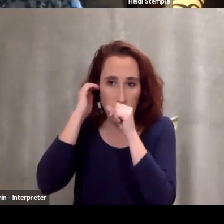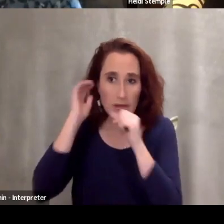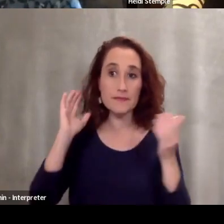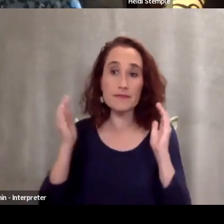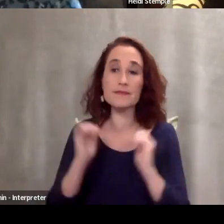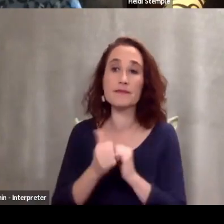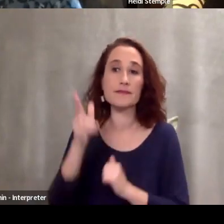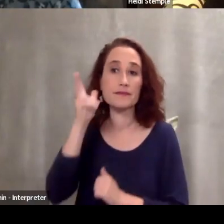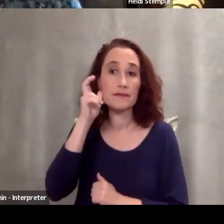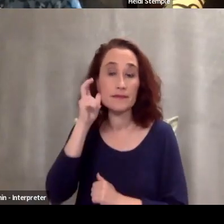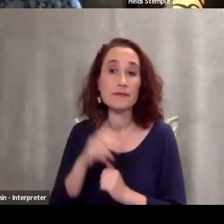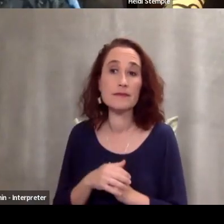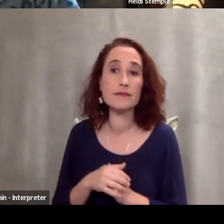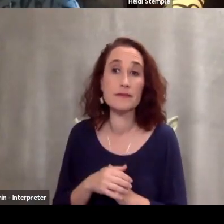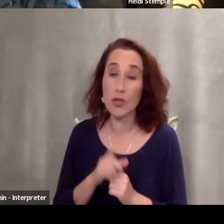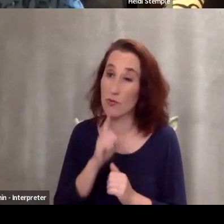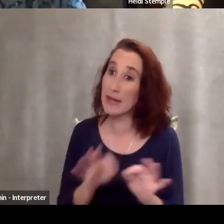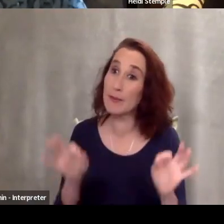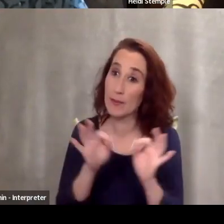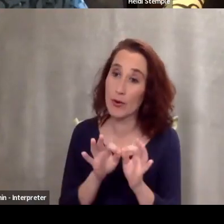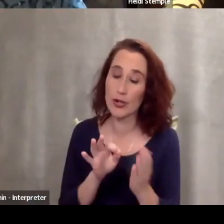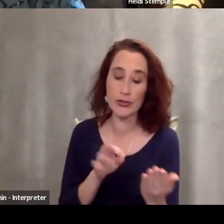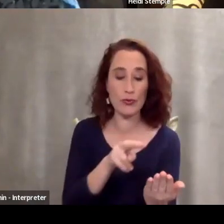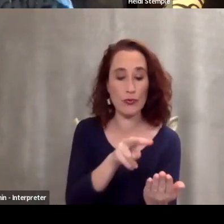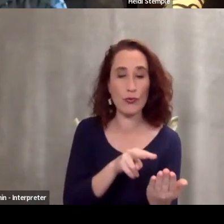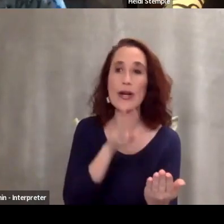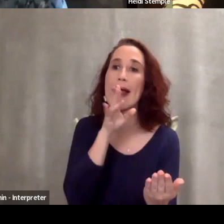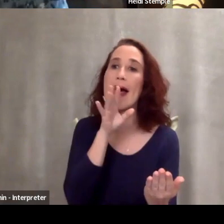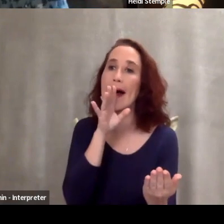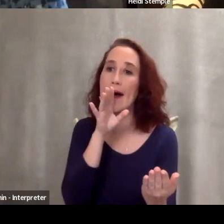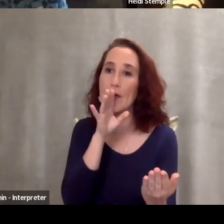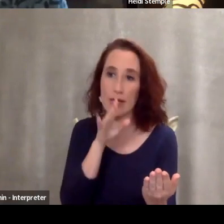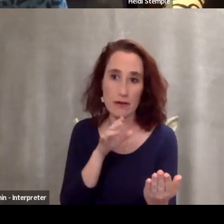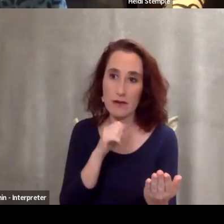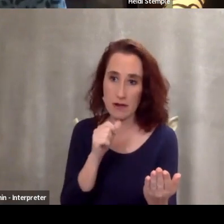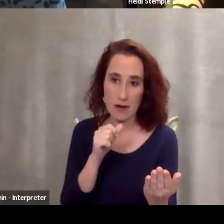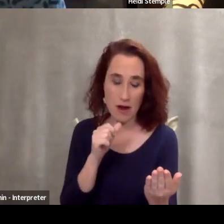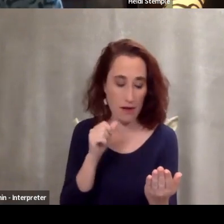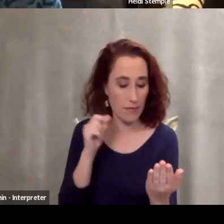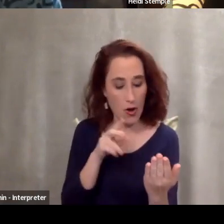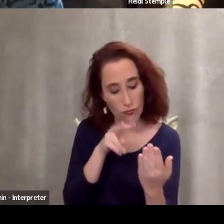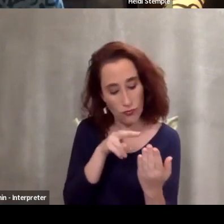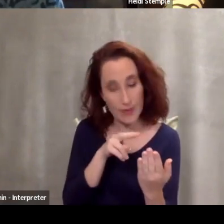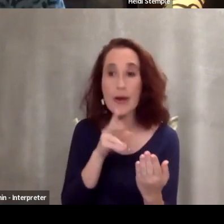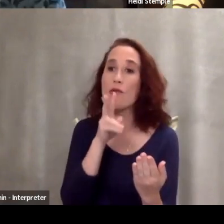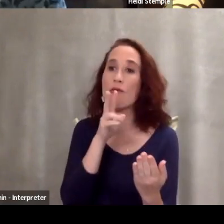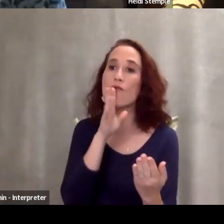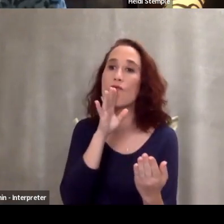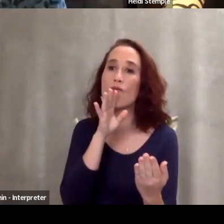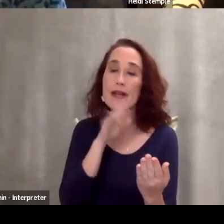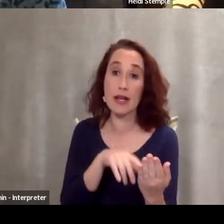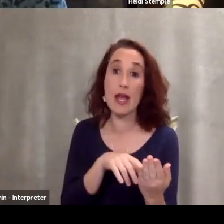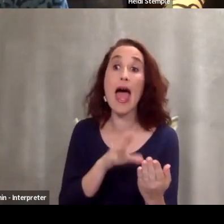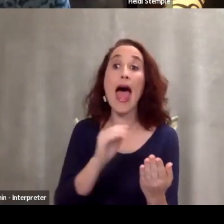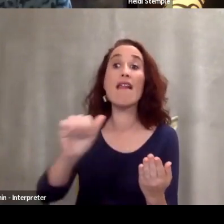very important to read it out loud and even more important it's it's to get somebody else to read it